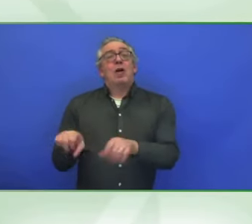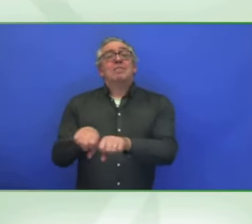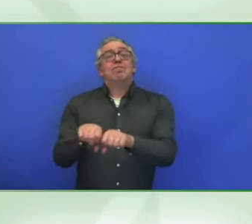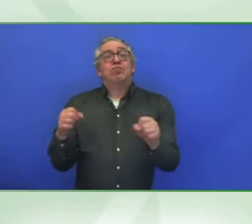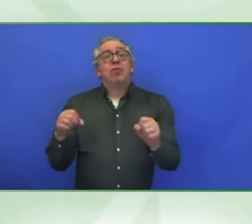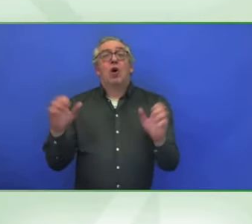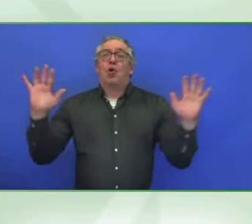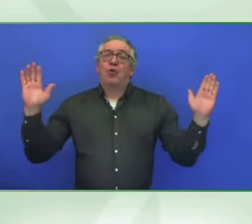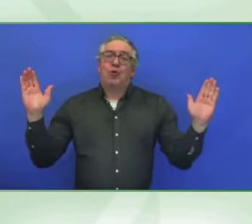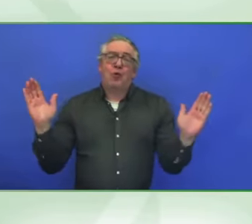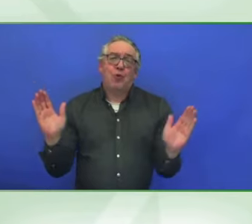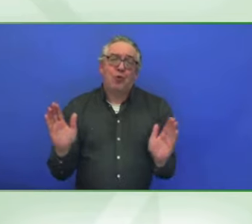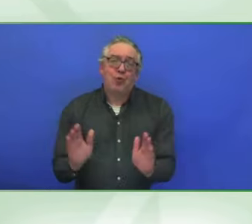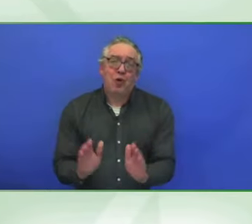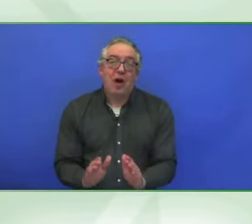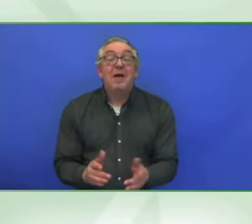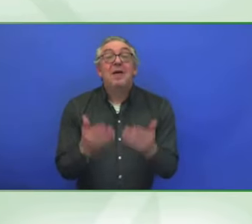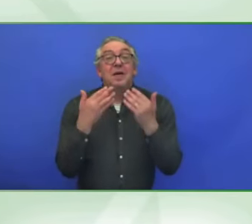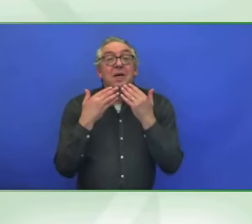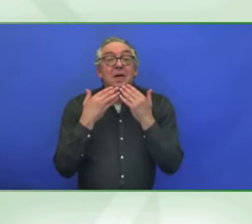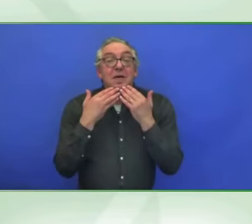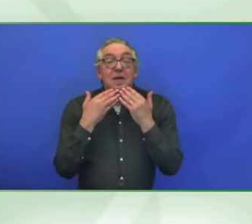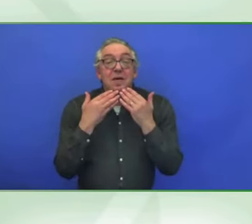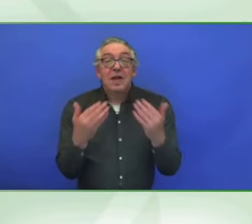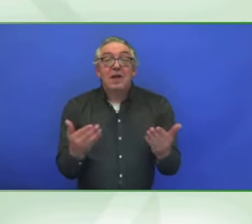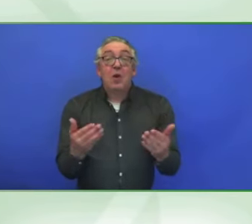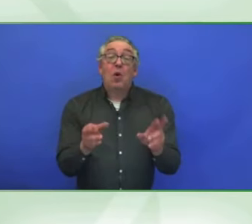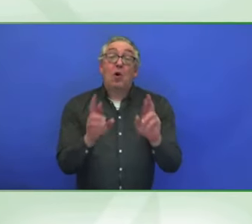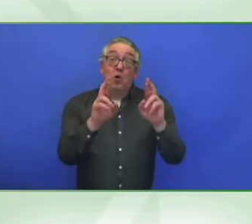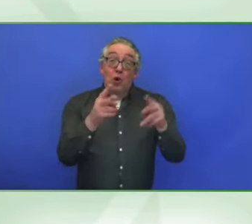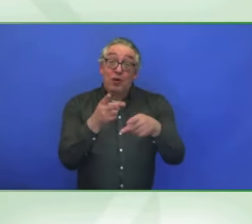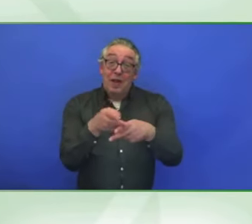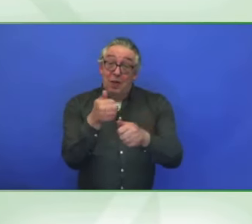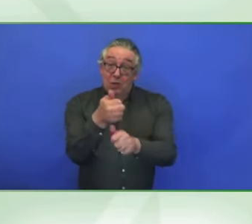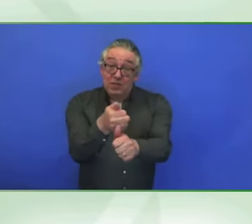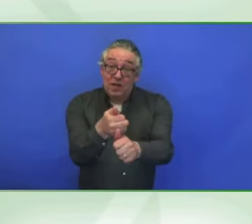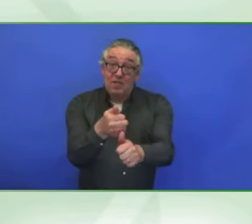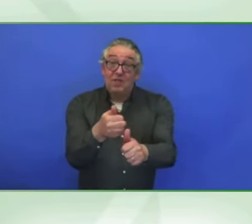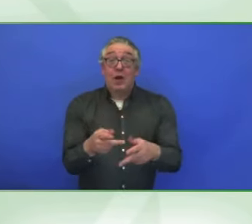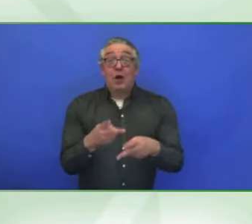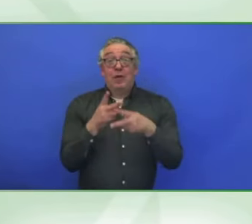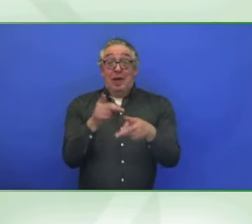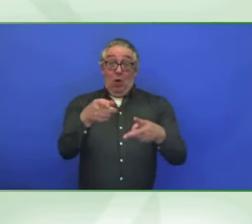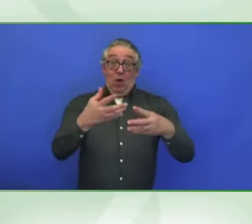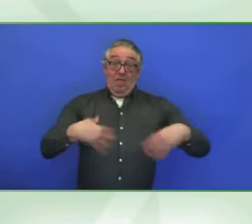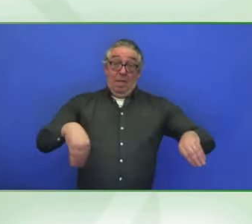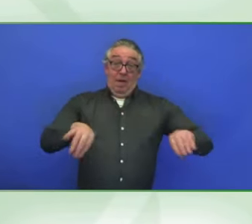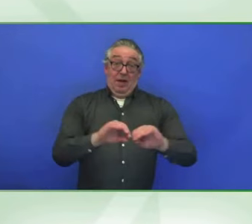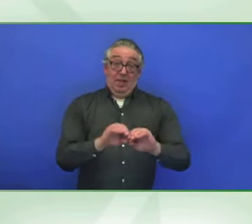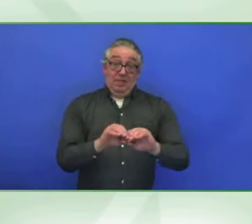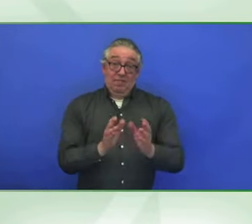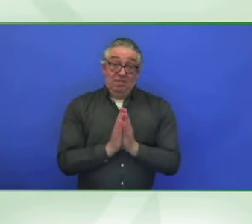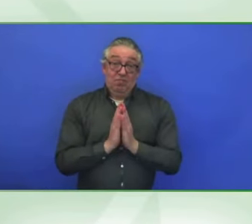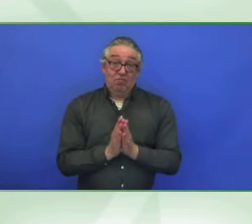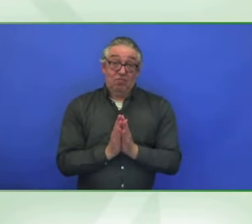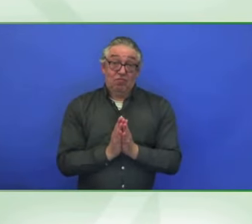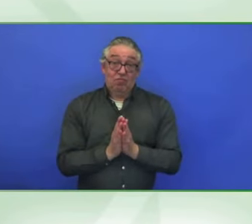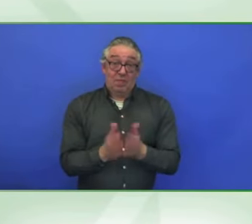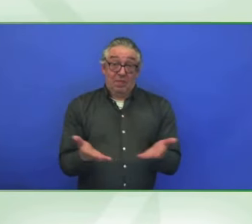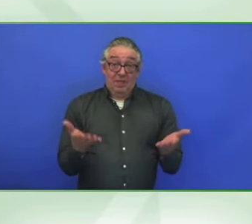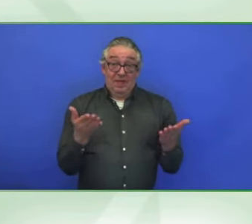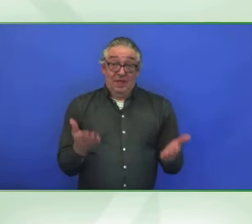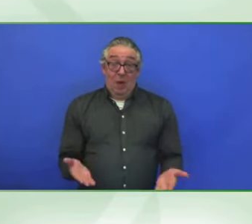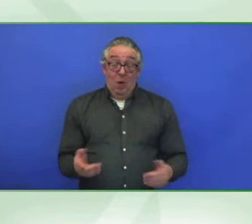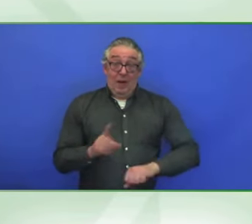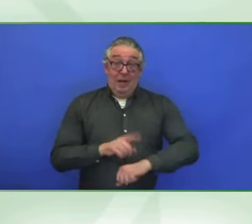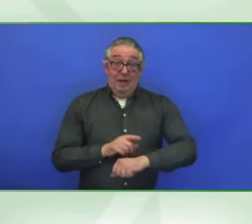you have you and your families take care in this important and very complex times in our